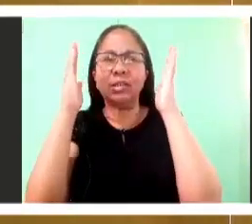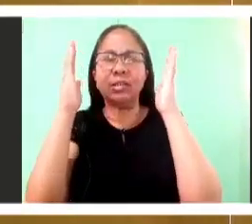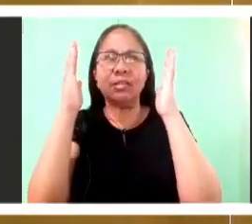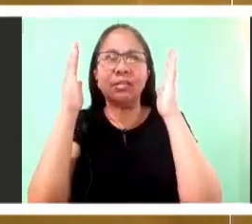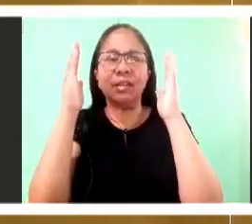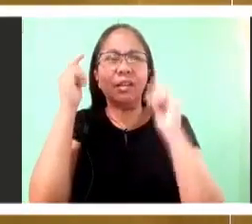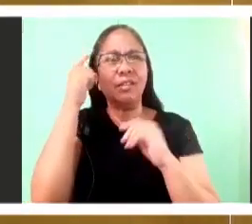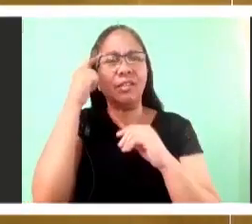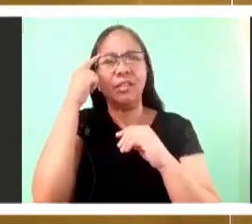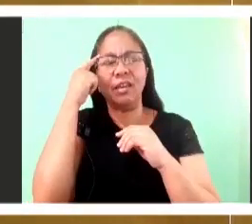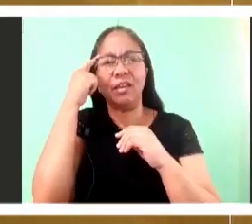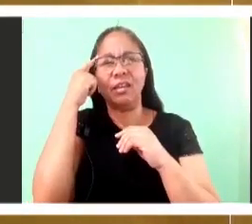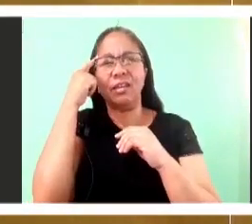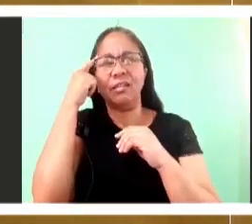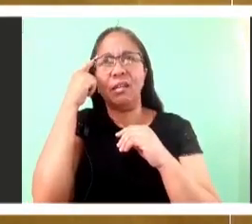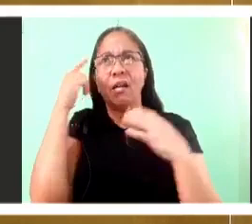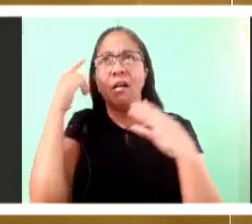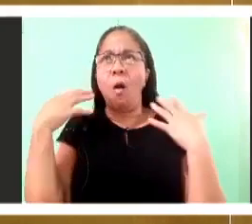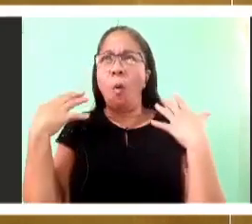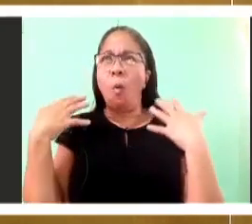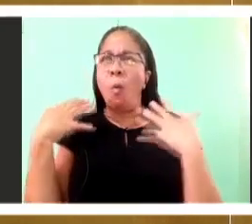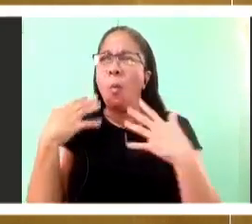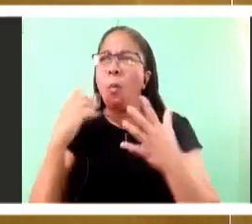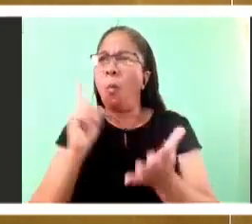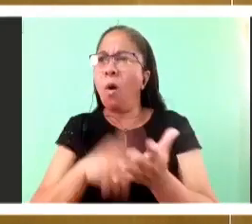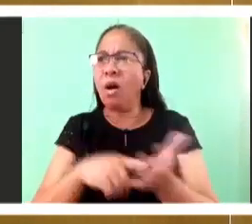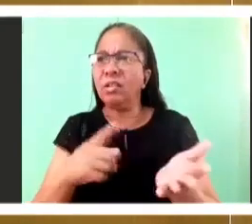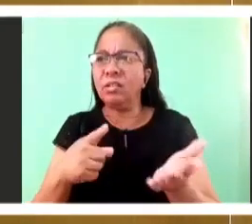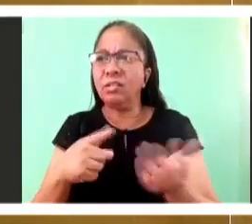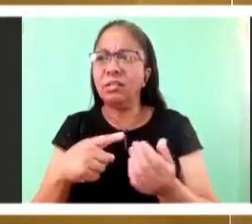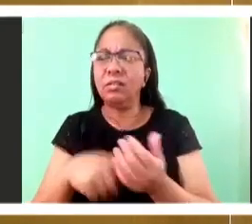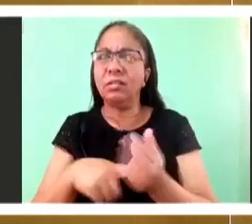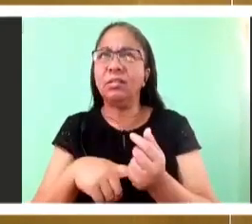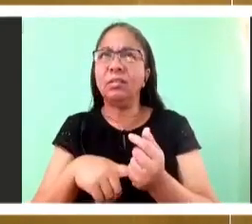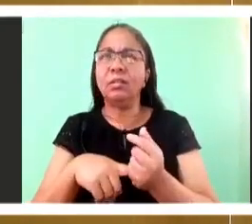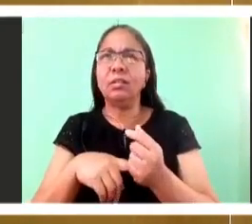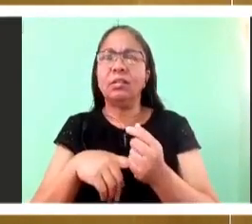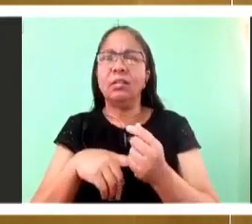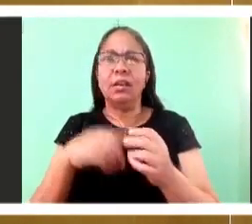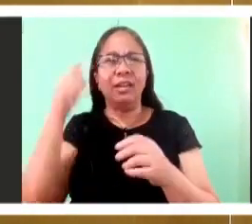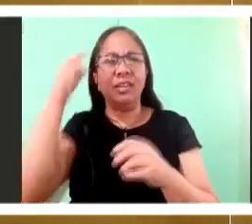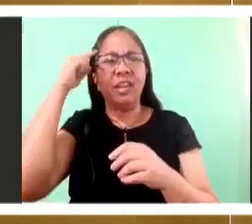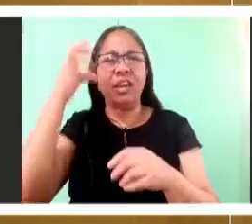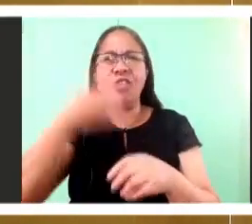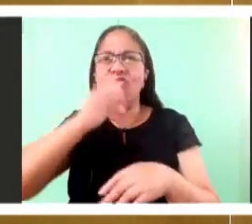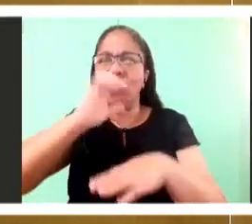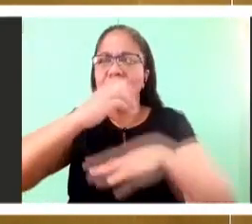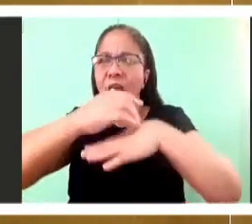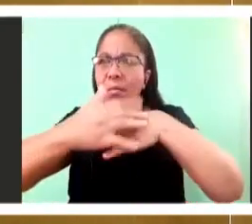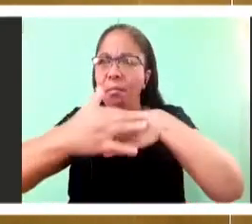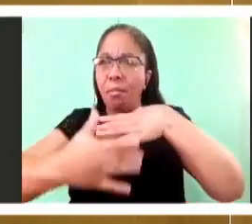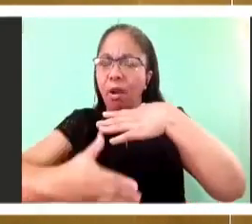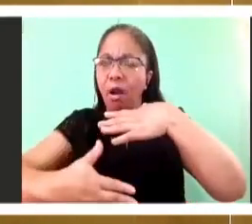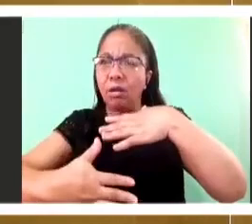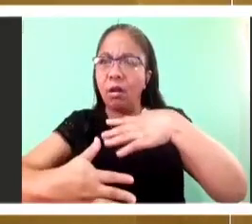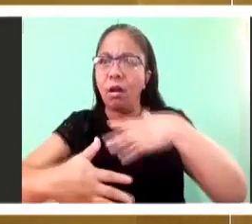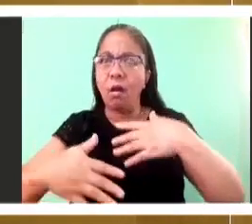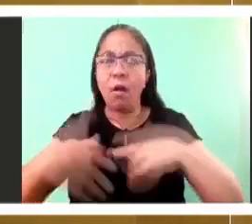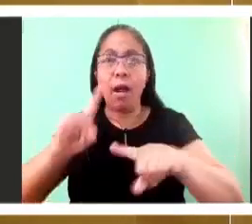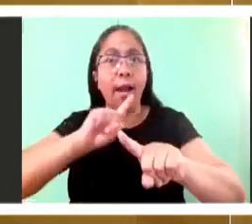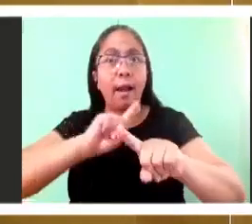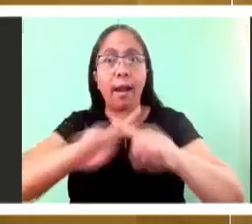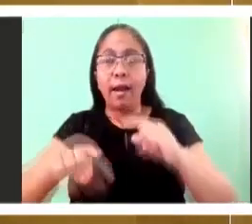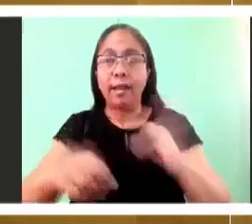by Leviticus because the ancient religions believed that the animals